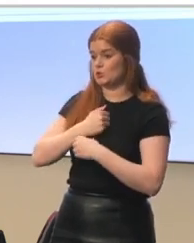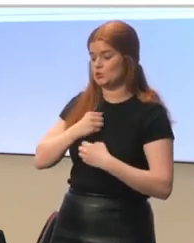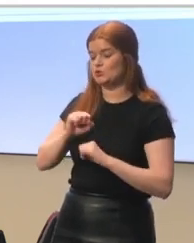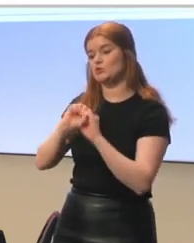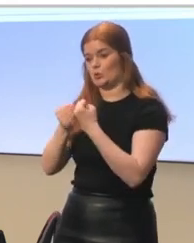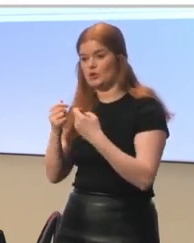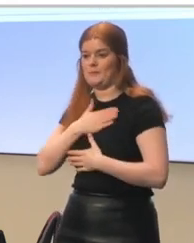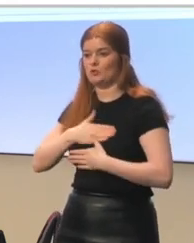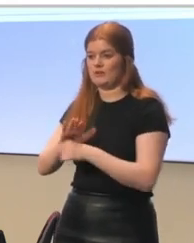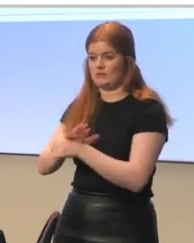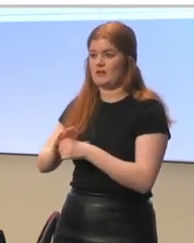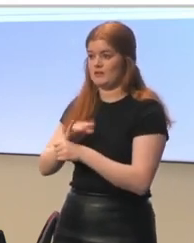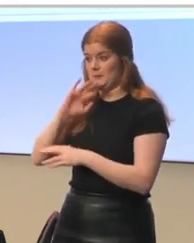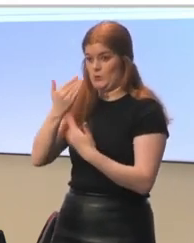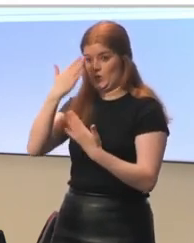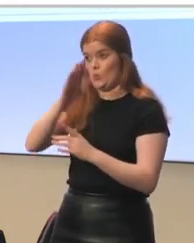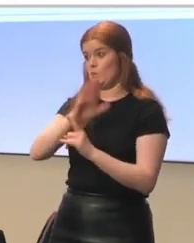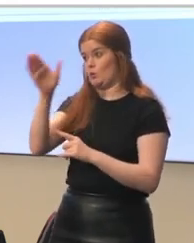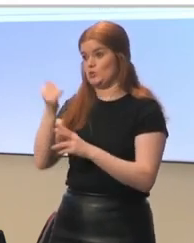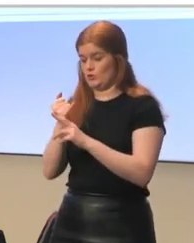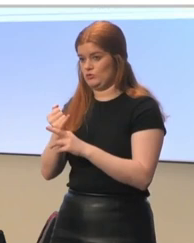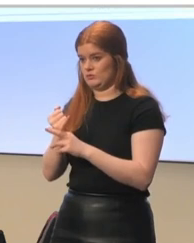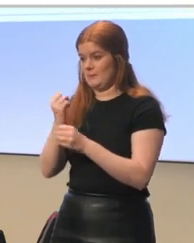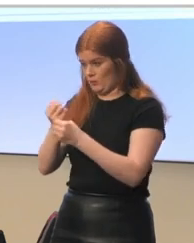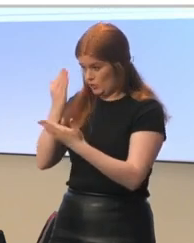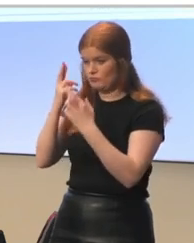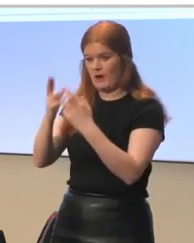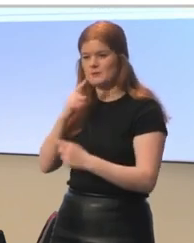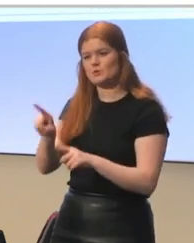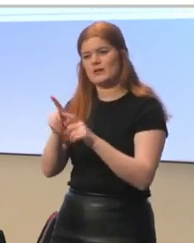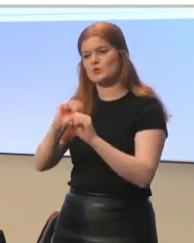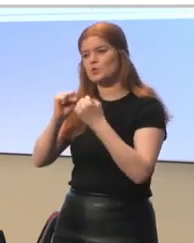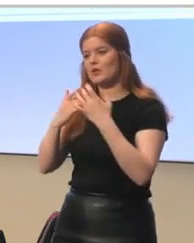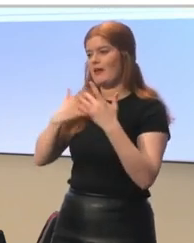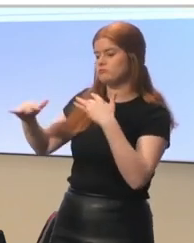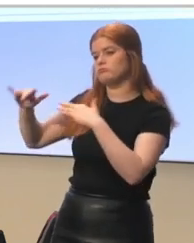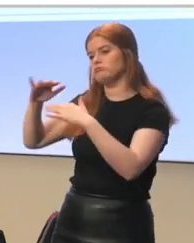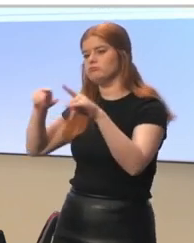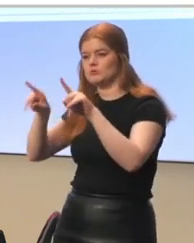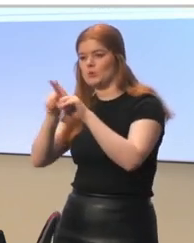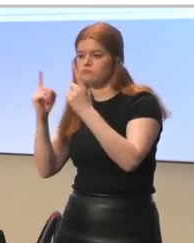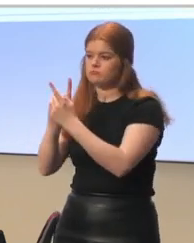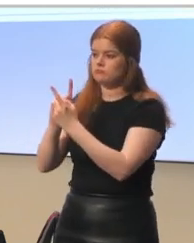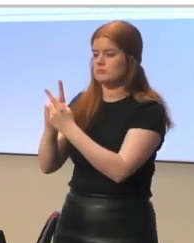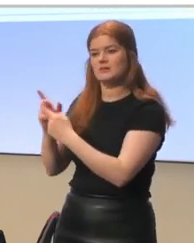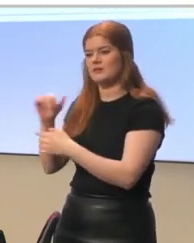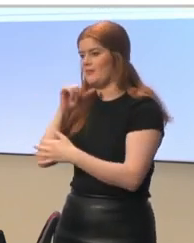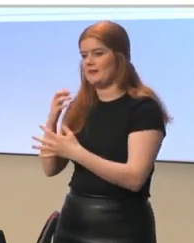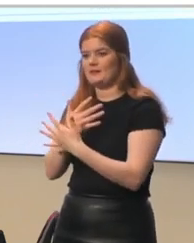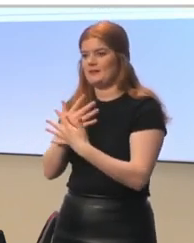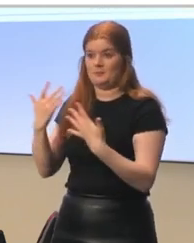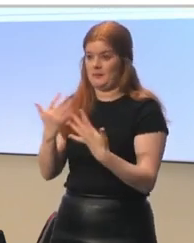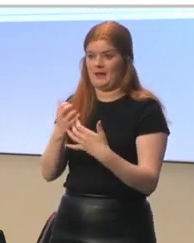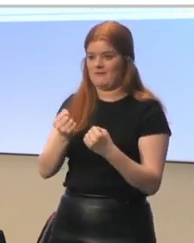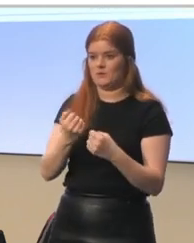So we really know that going to school is not only about learning, but it's about socializing as well. So that there was a big learning loss